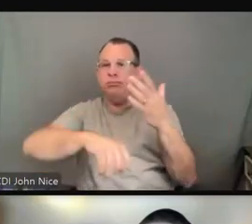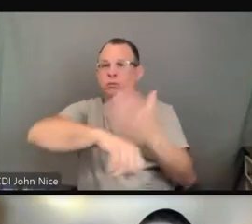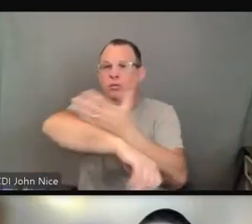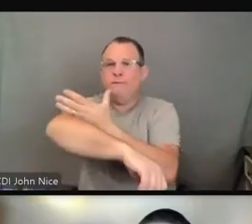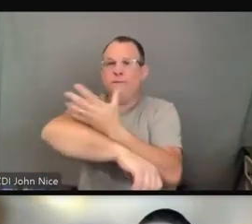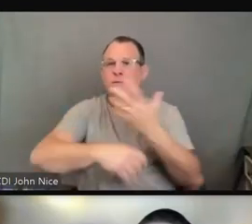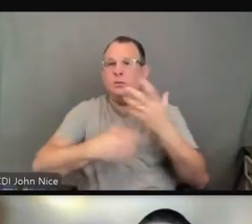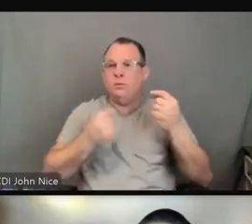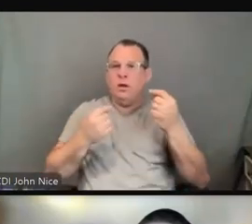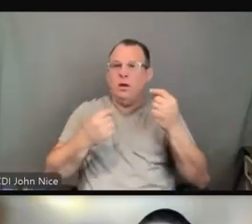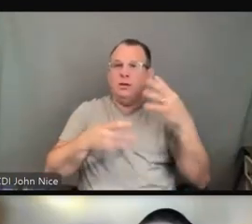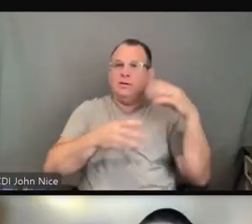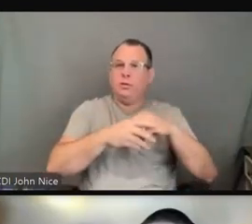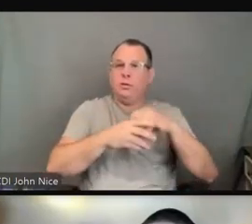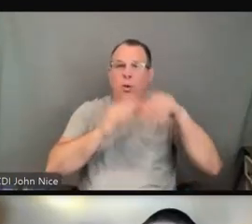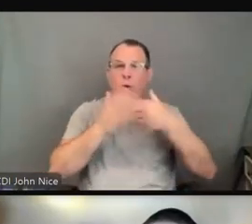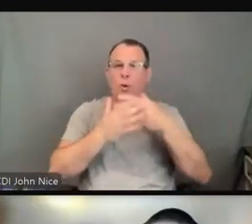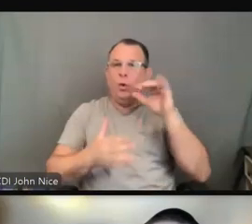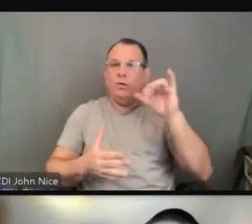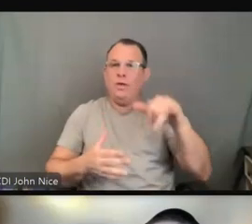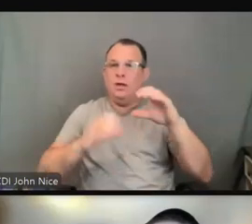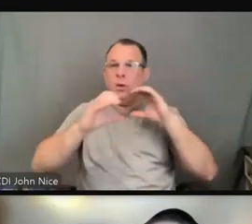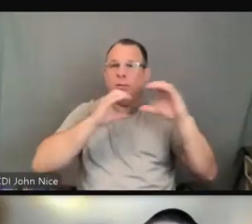your devices for communication.